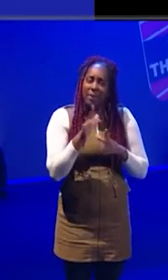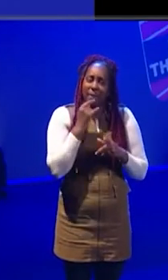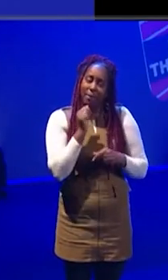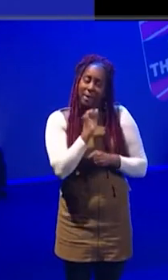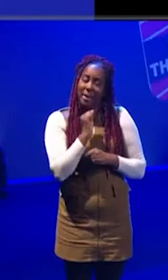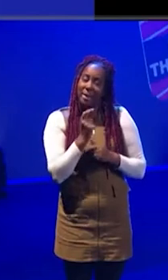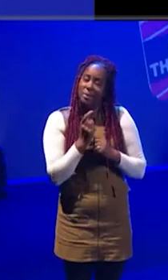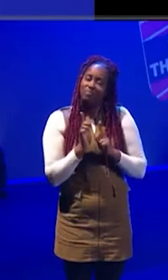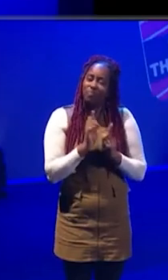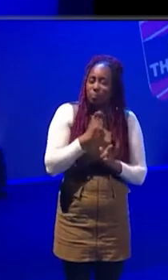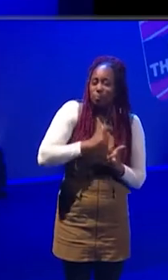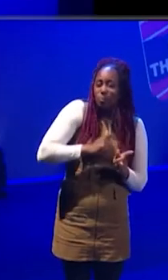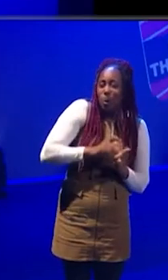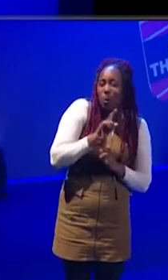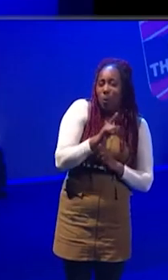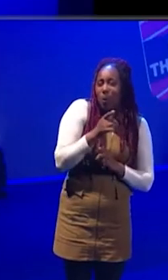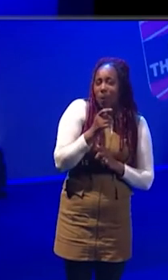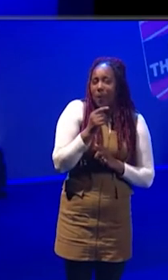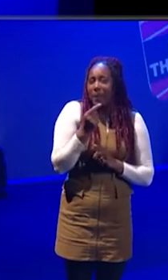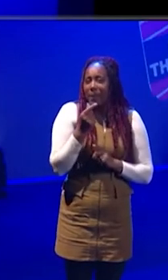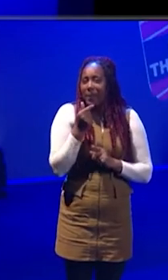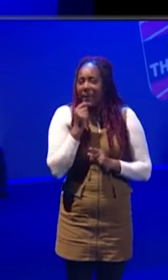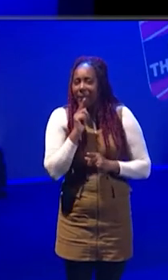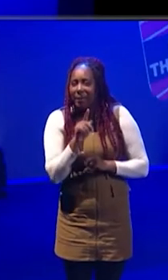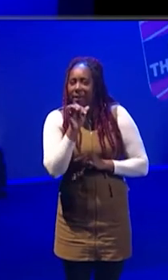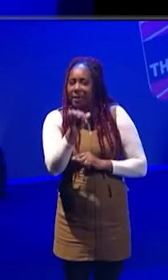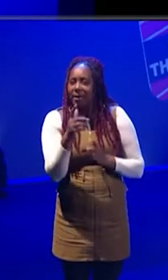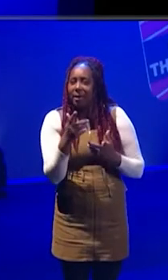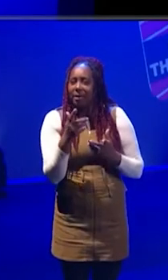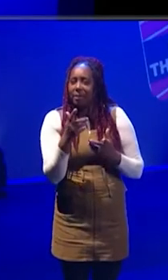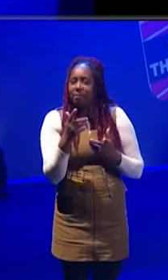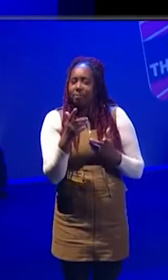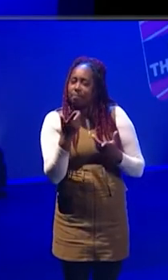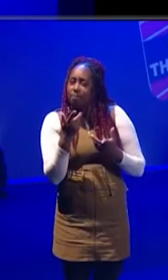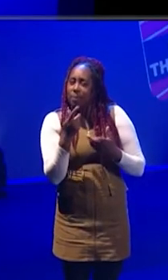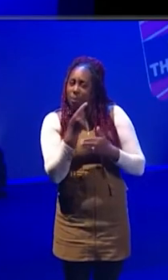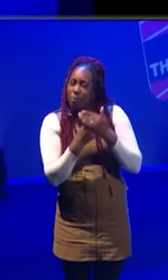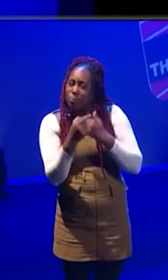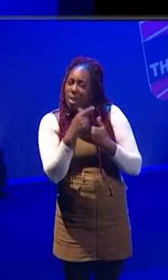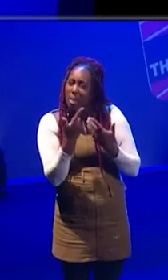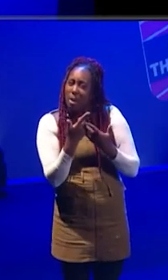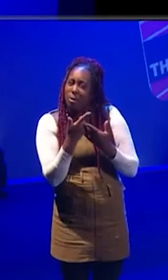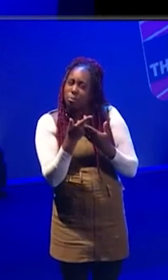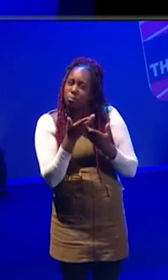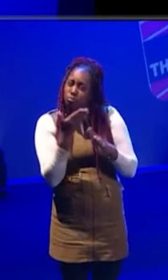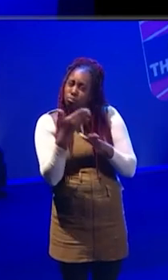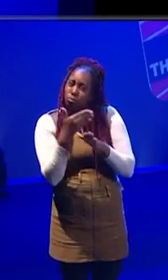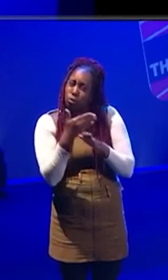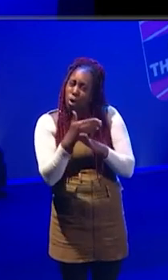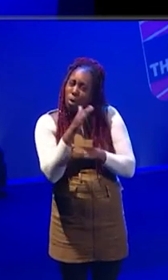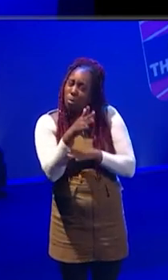is you're not going to get the freelance lighting career or the freelance sound career with the potential that that brings,